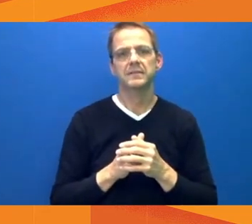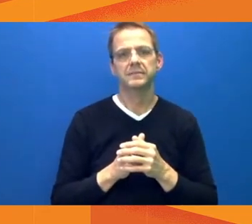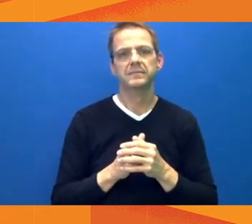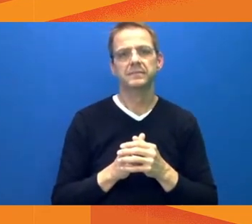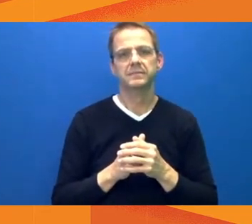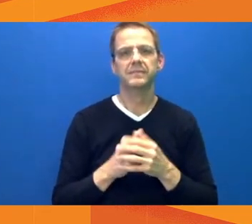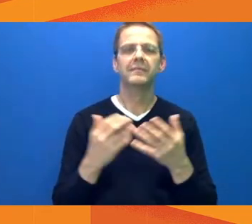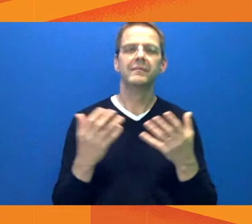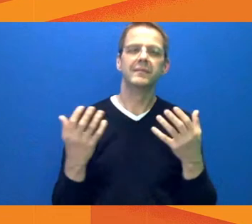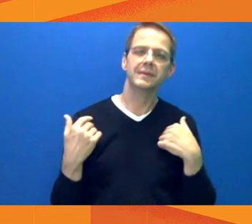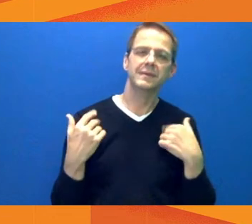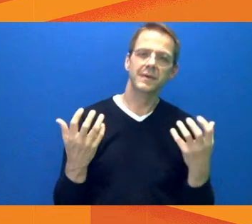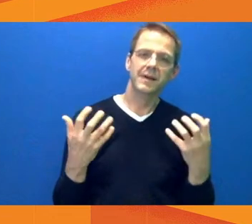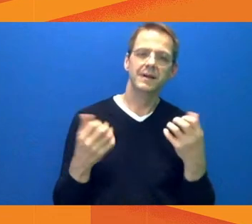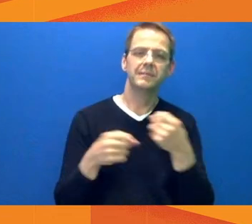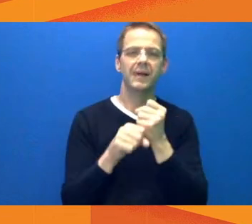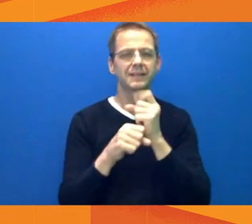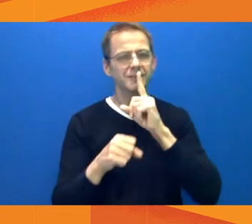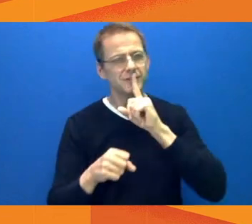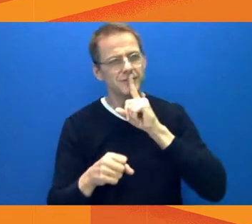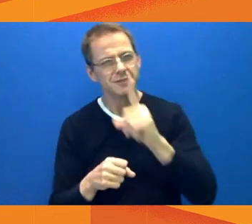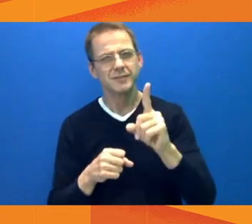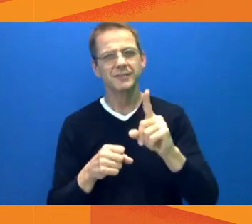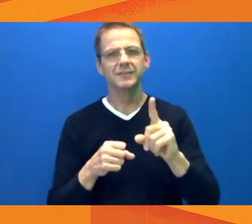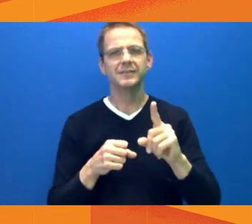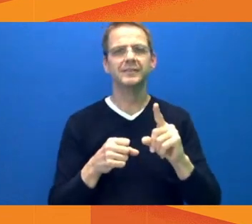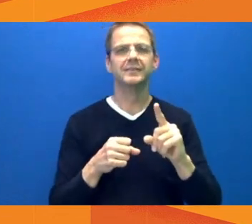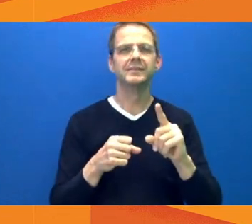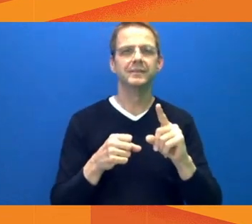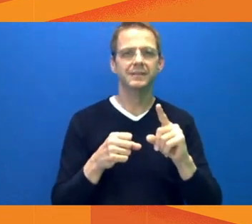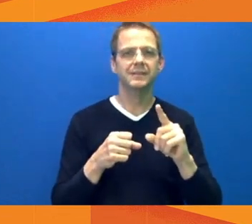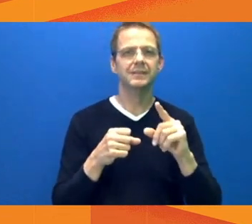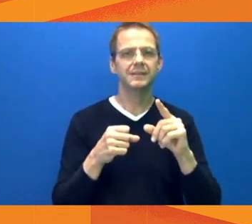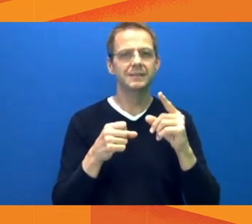the specific issues being raised by Edmontonians and by others.